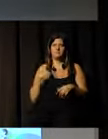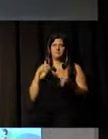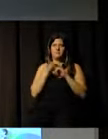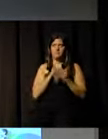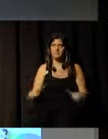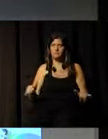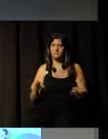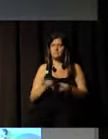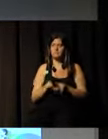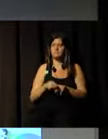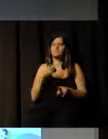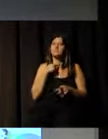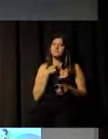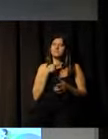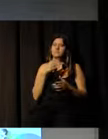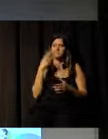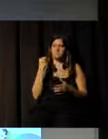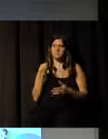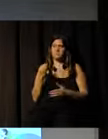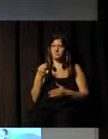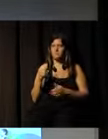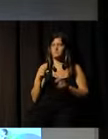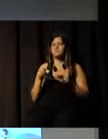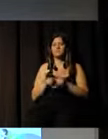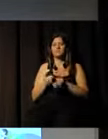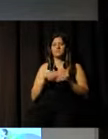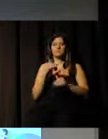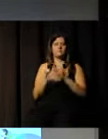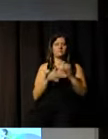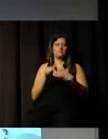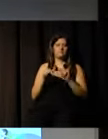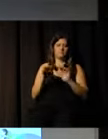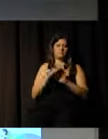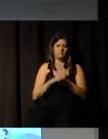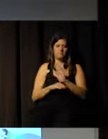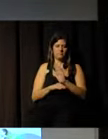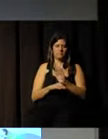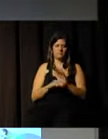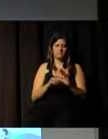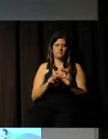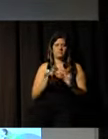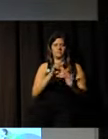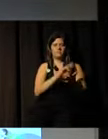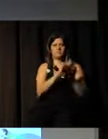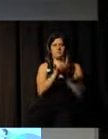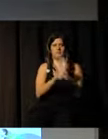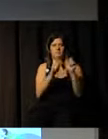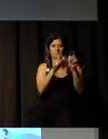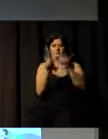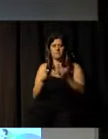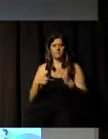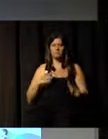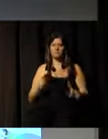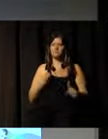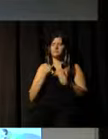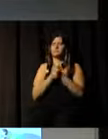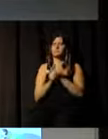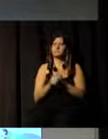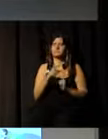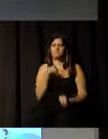And I think it's indispensable for the development of work in several sectors that